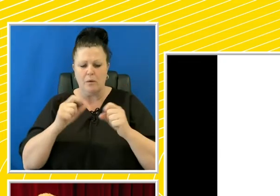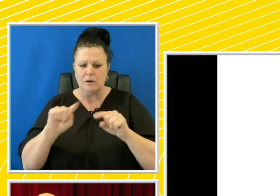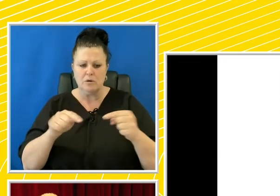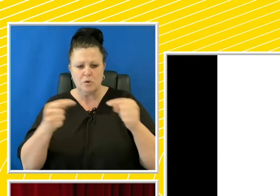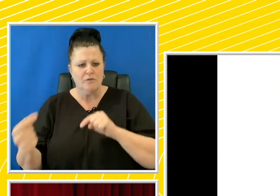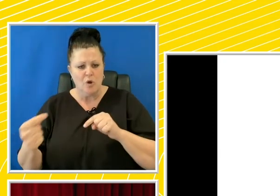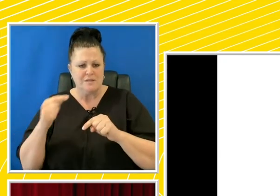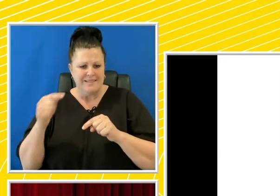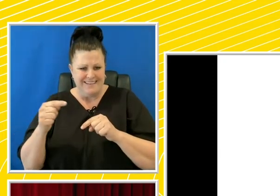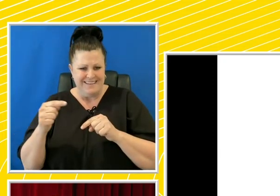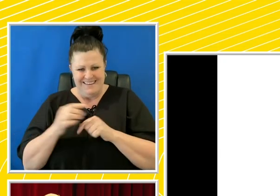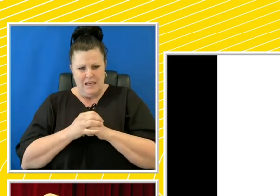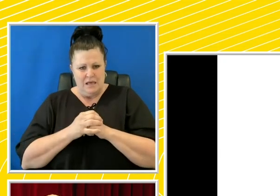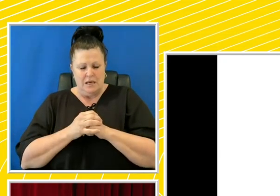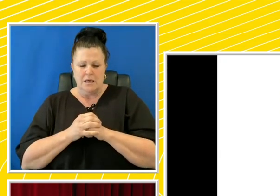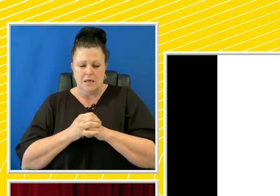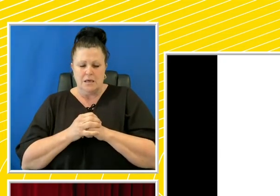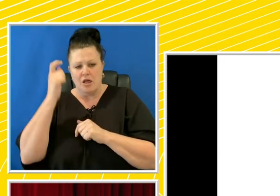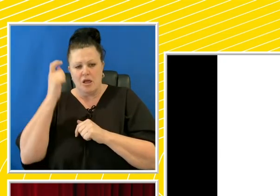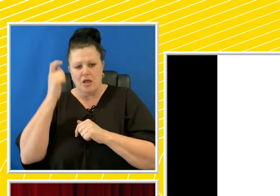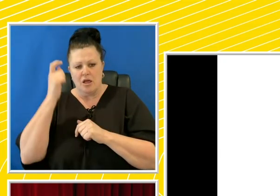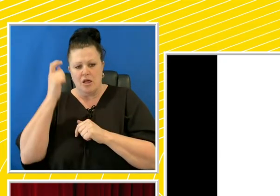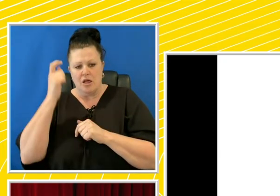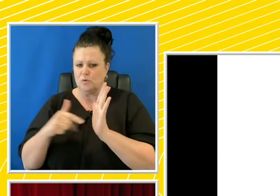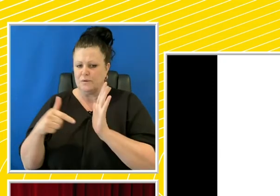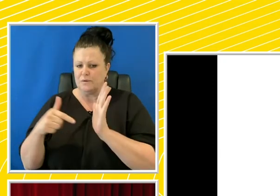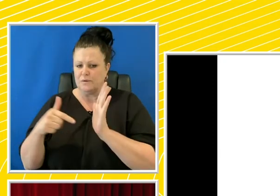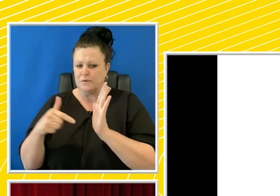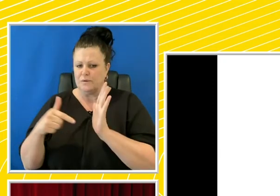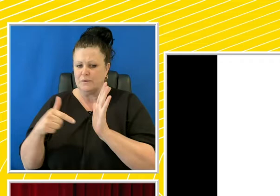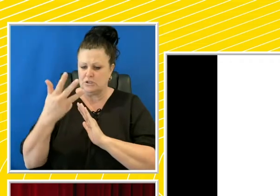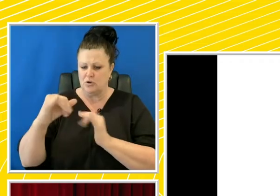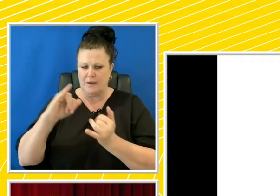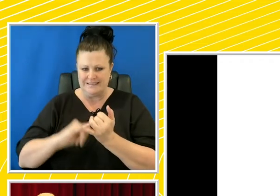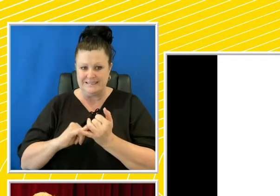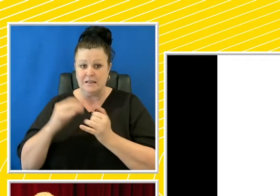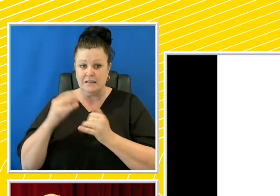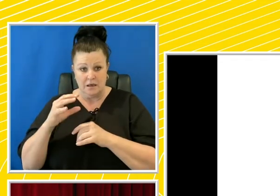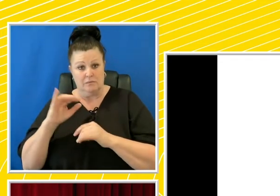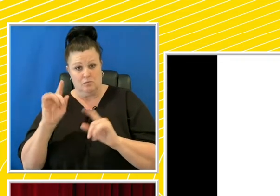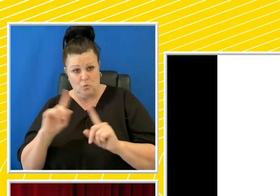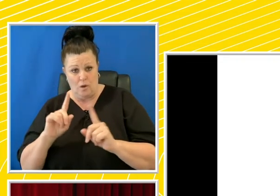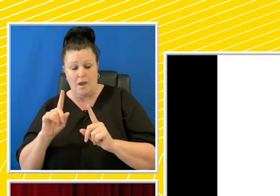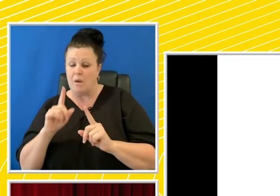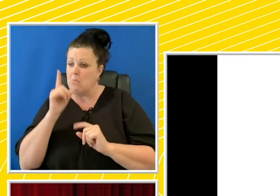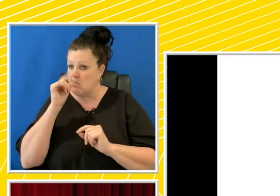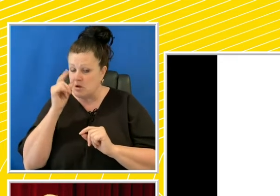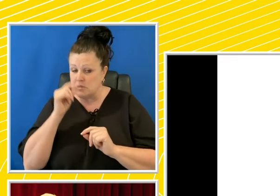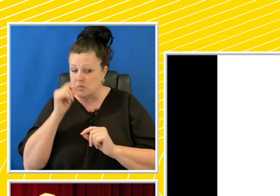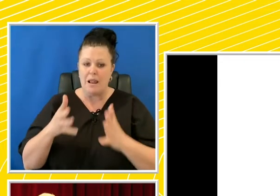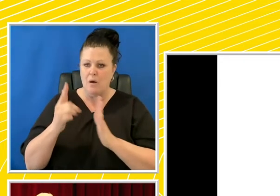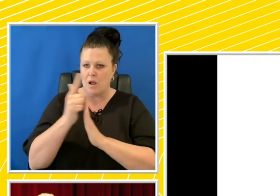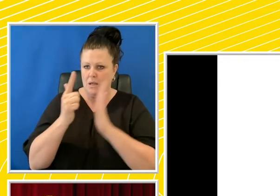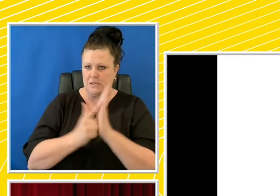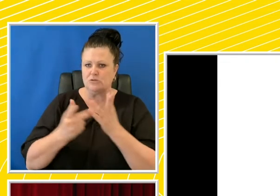seen in the federal usurpation of the sovereignty of the Northern Territory in the 1990s to the presumption of the inevitability of assisted dying legislation in